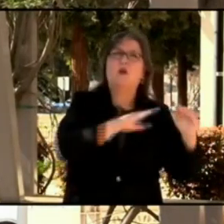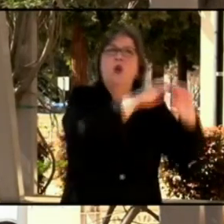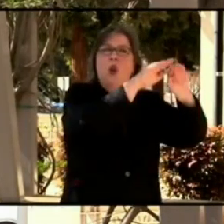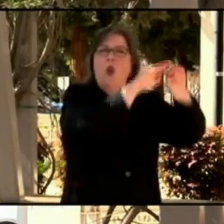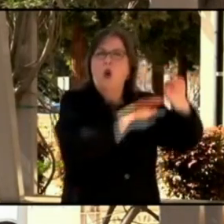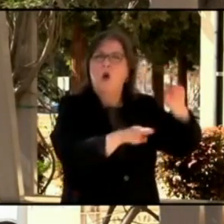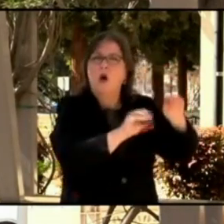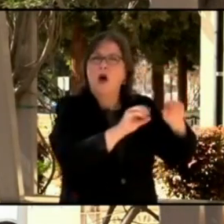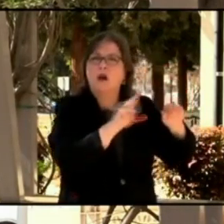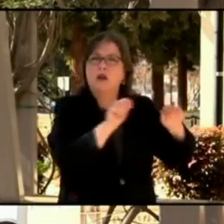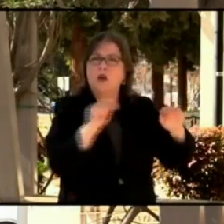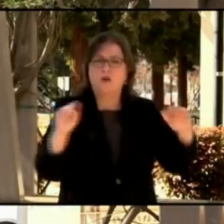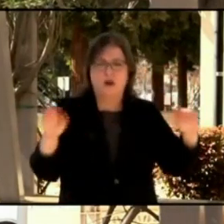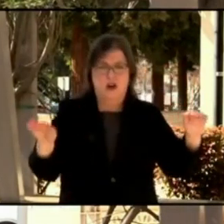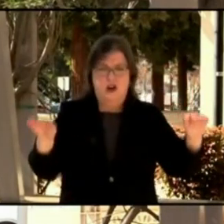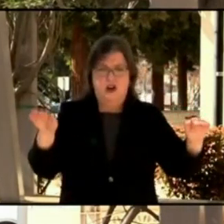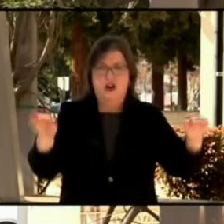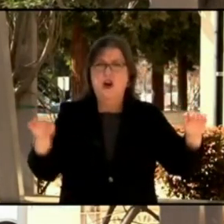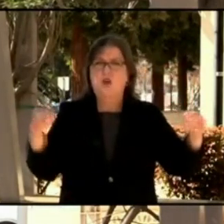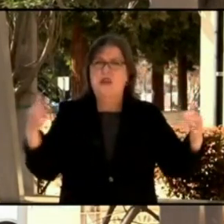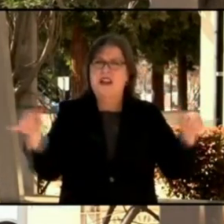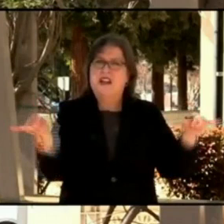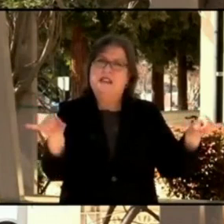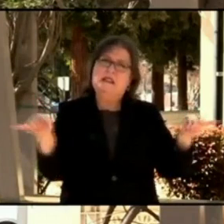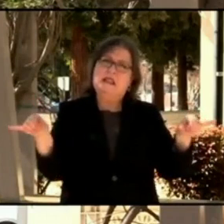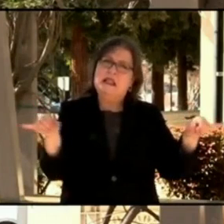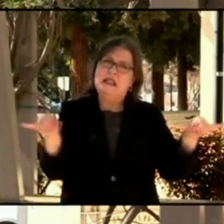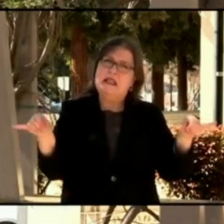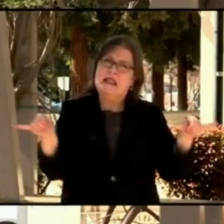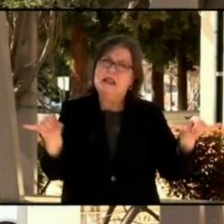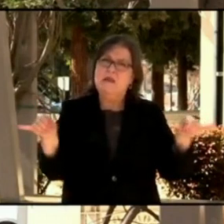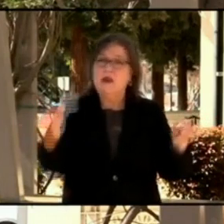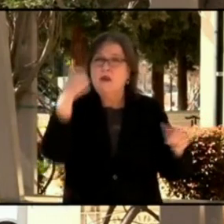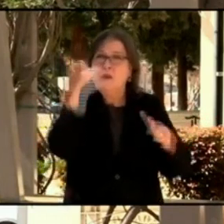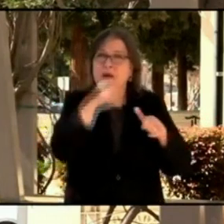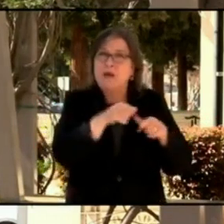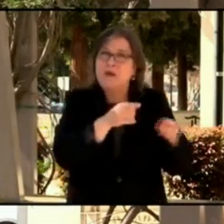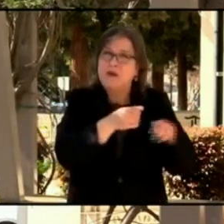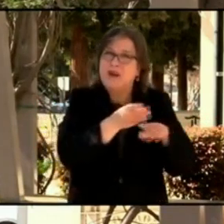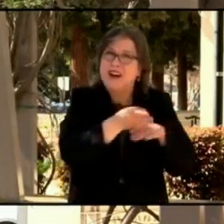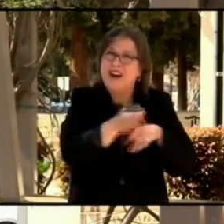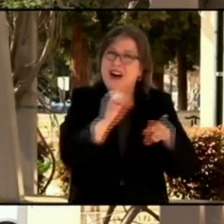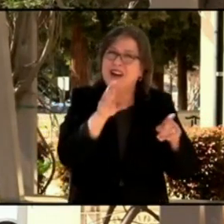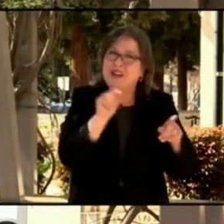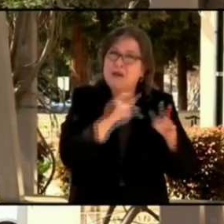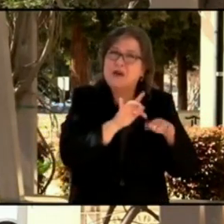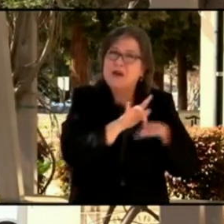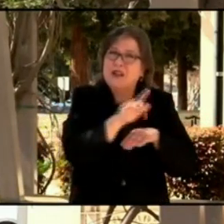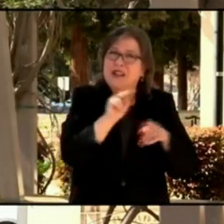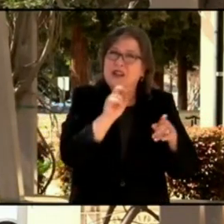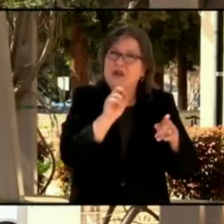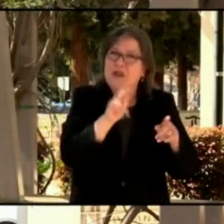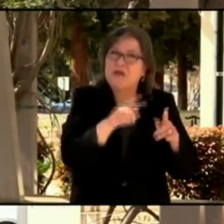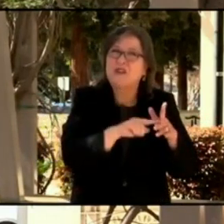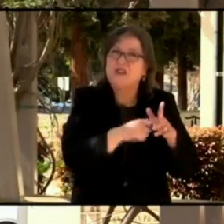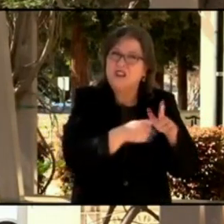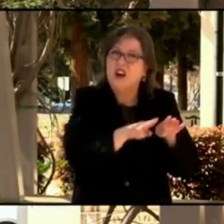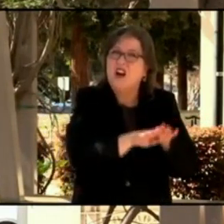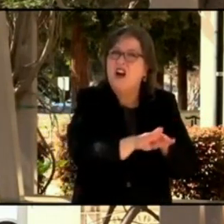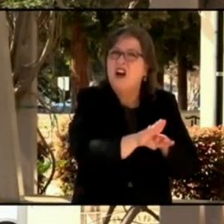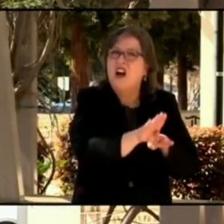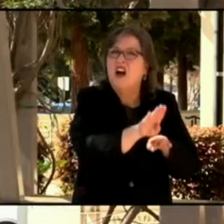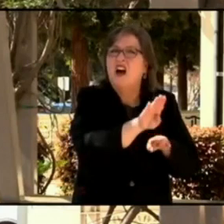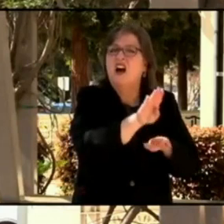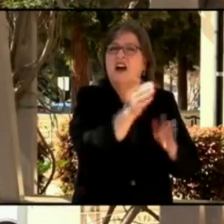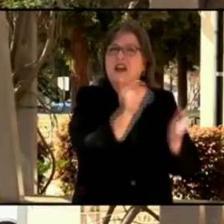as you will remember, after mid-October, starting early November, our case rates started to tick up quite